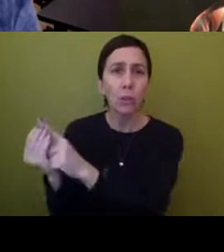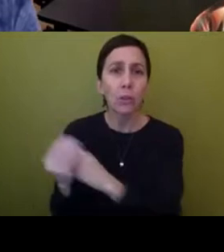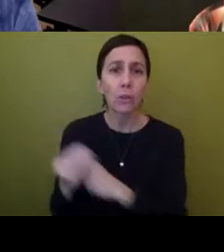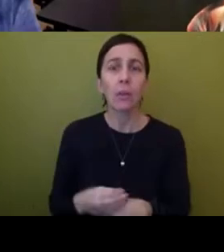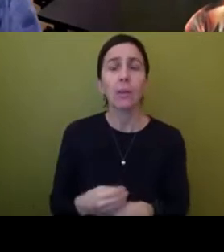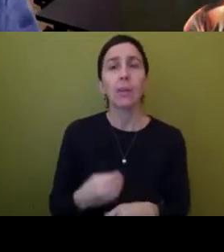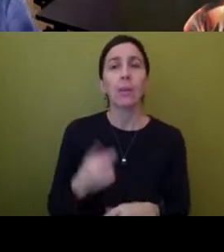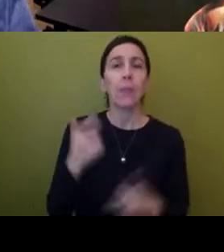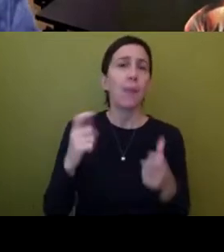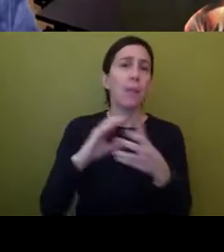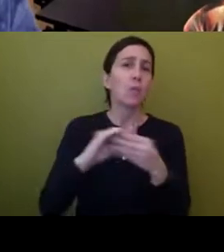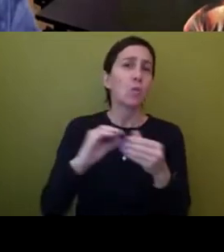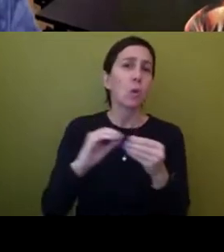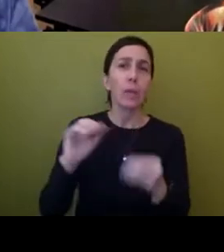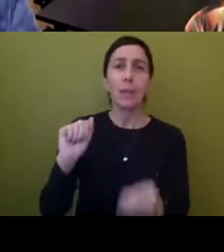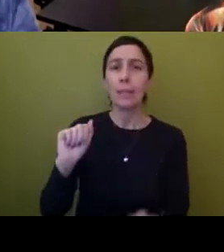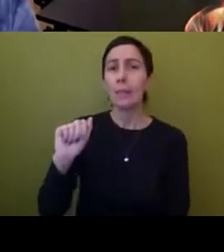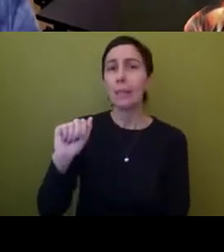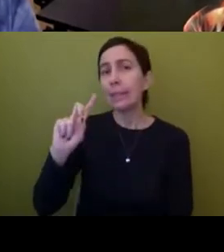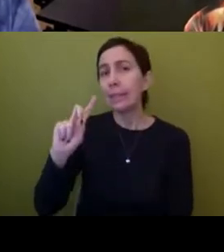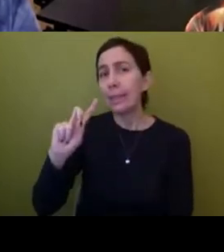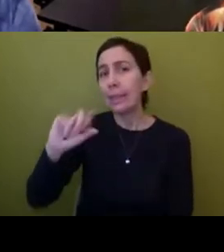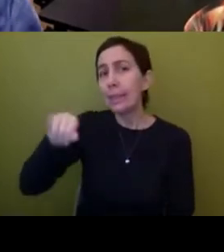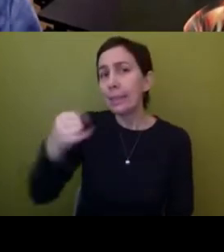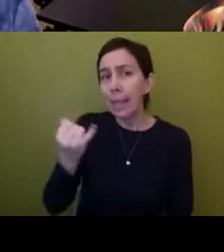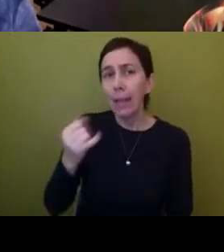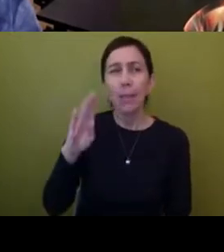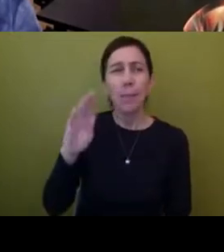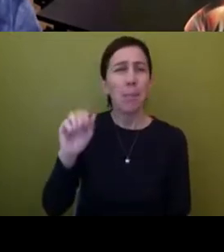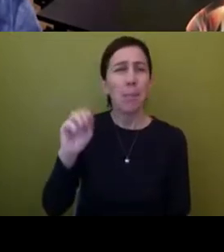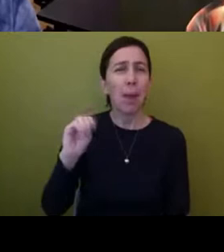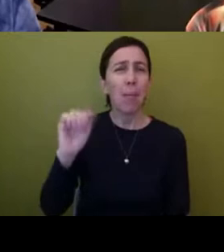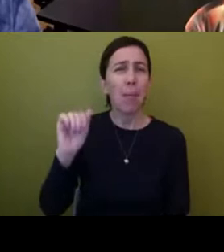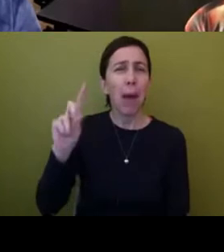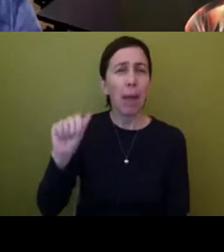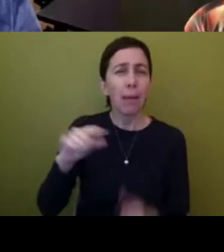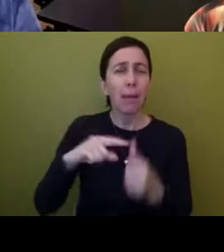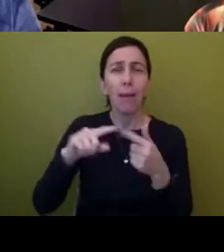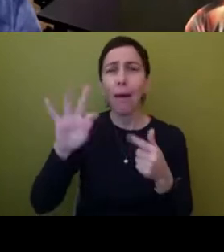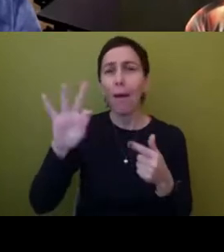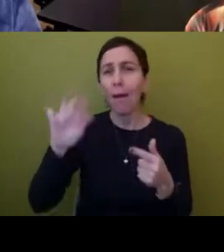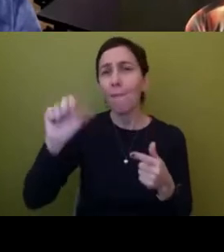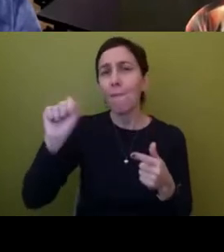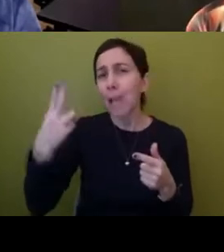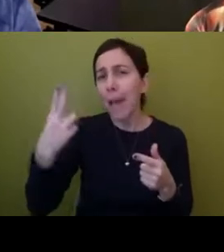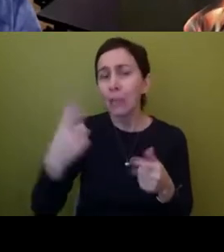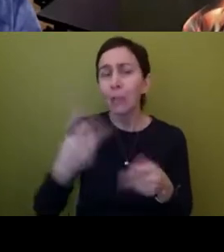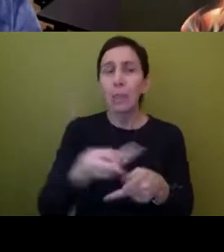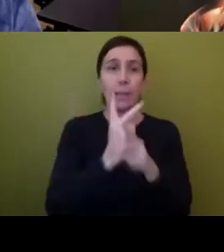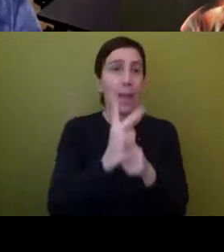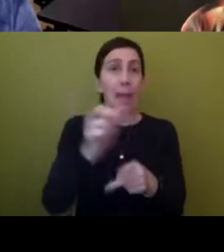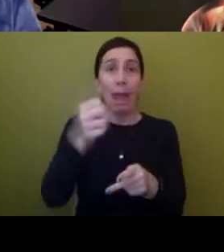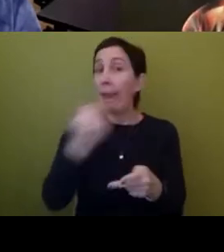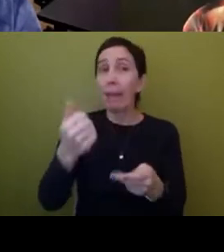course, like the DJs, Kul Herc, uh, Bambada, Flash, uh, taking records, uh, from wherever they could,